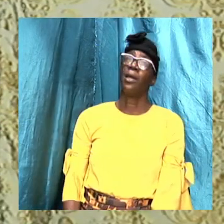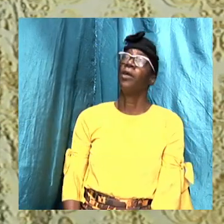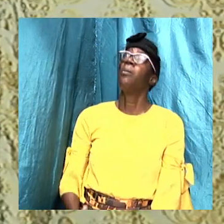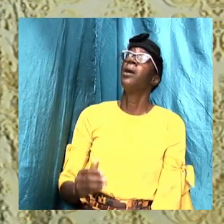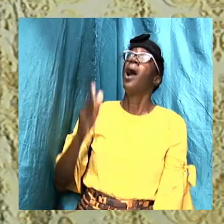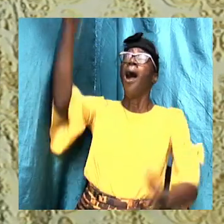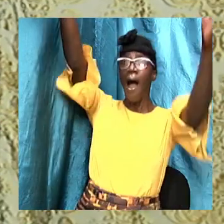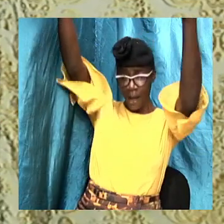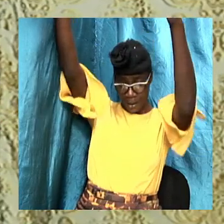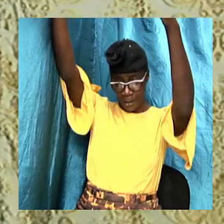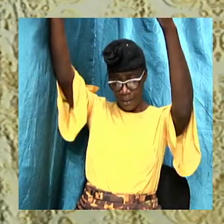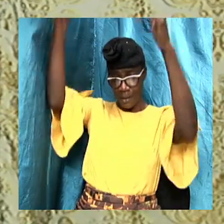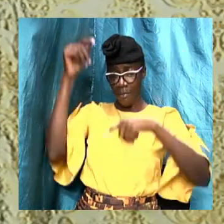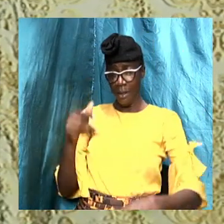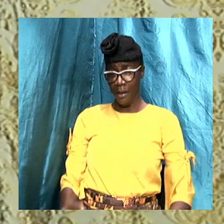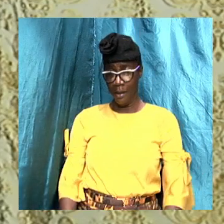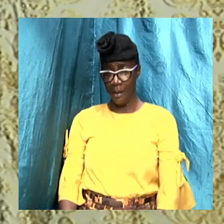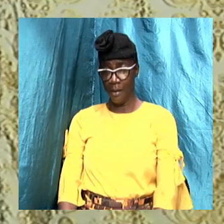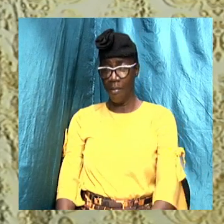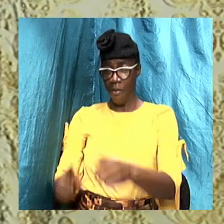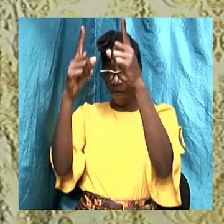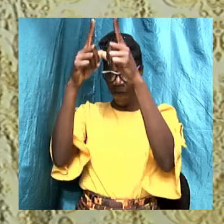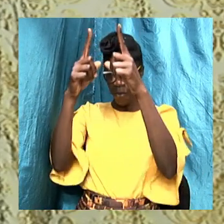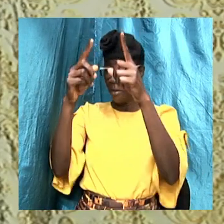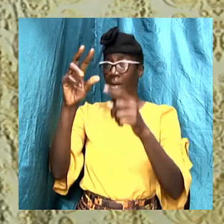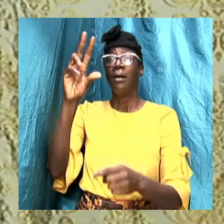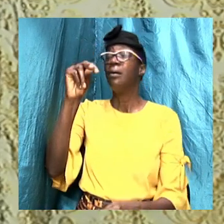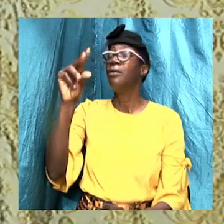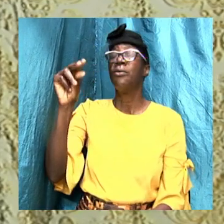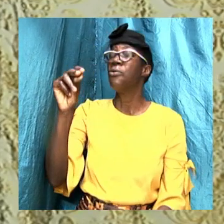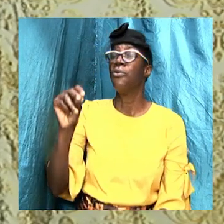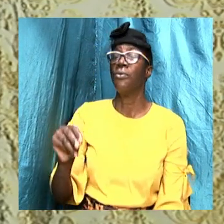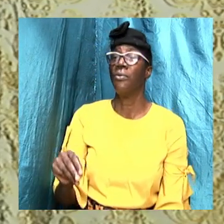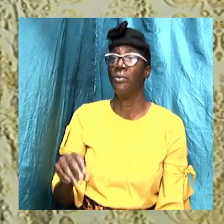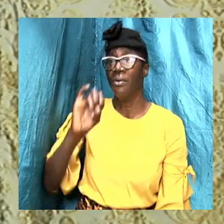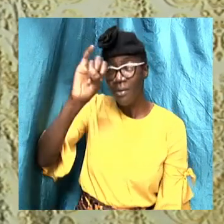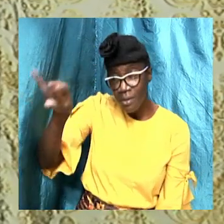John 3 verse 23